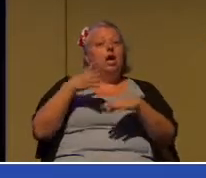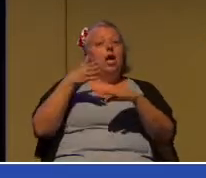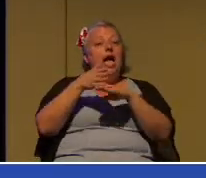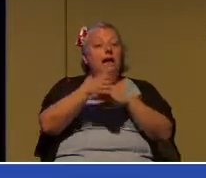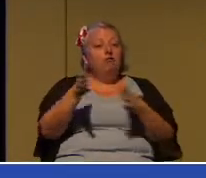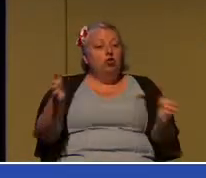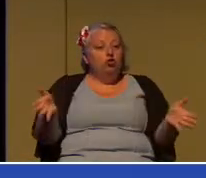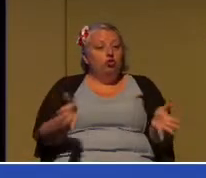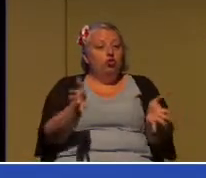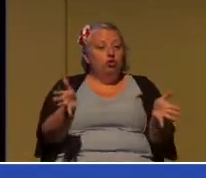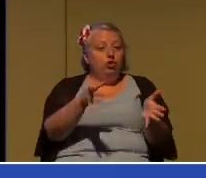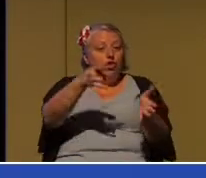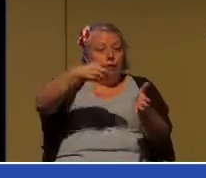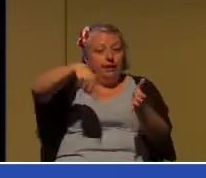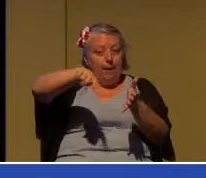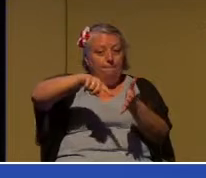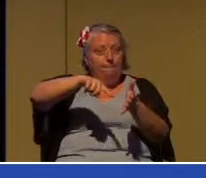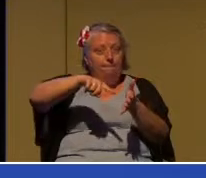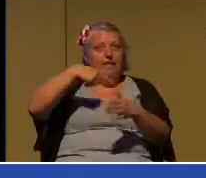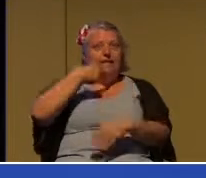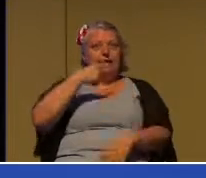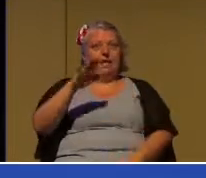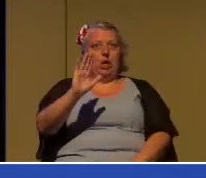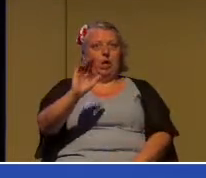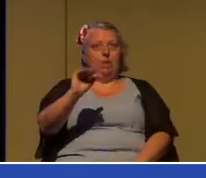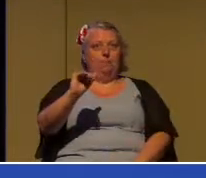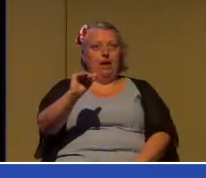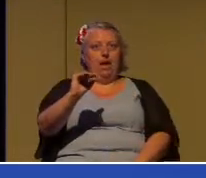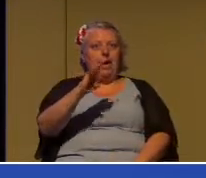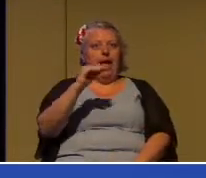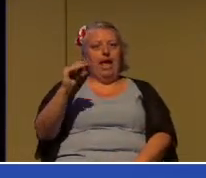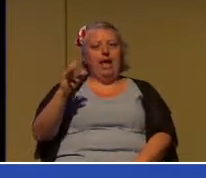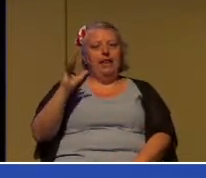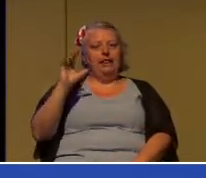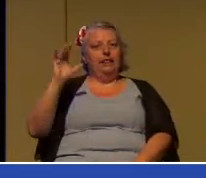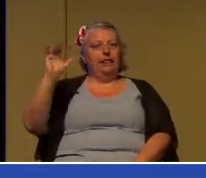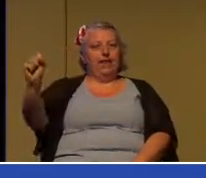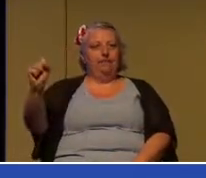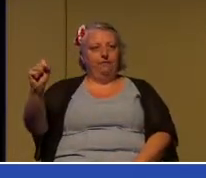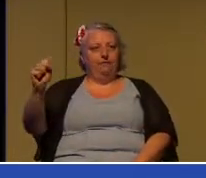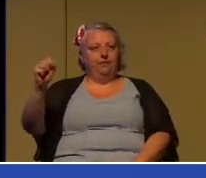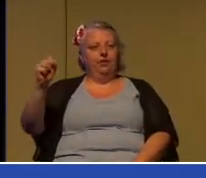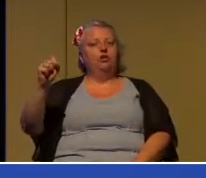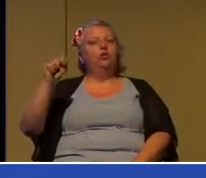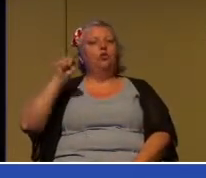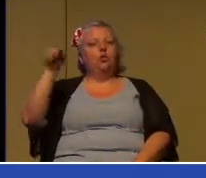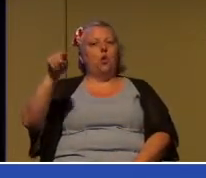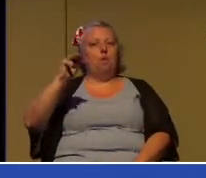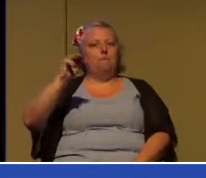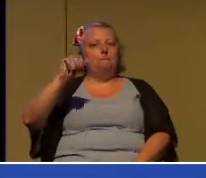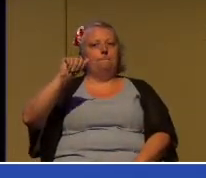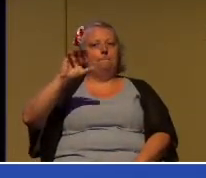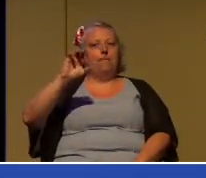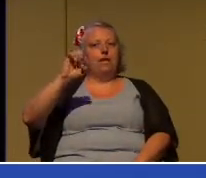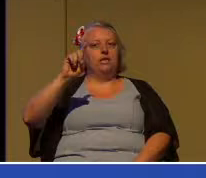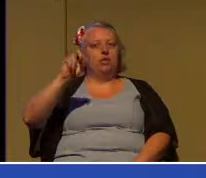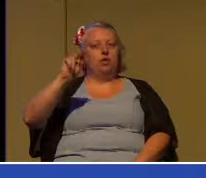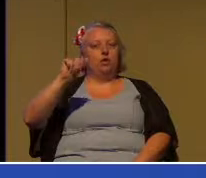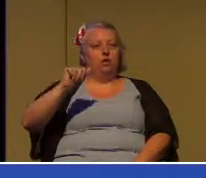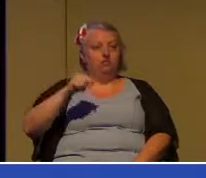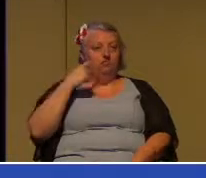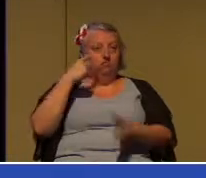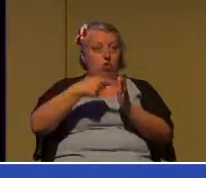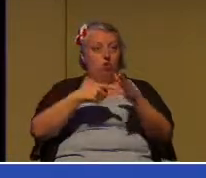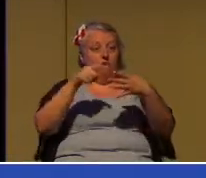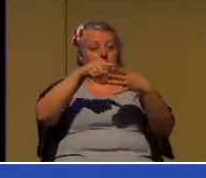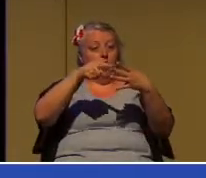them, said goodbye, and set out for Macedonia. Now notice he's doing four things here,